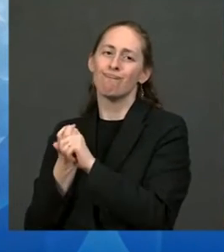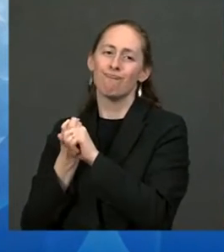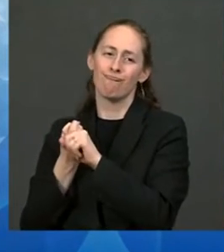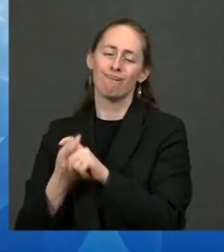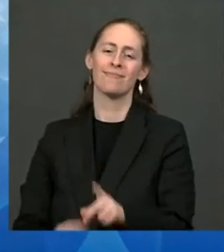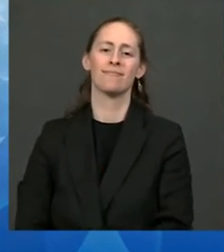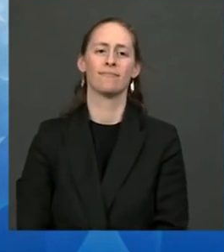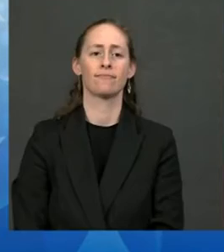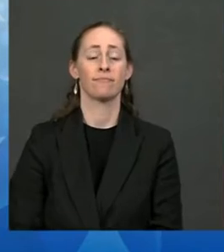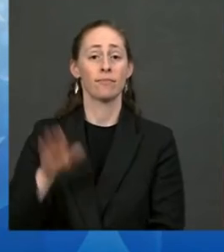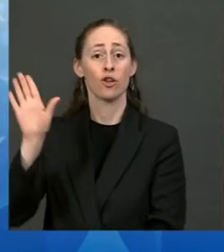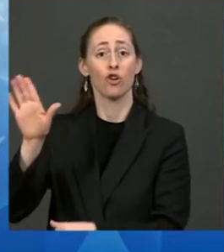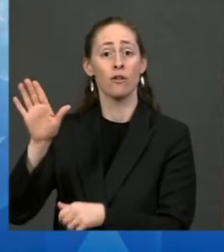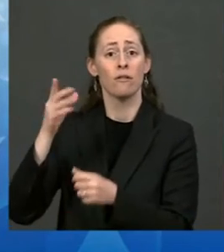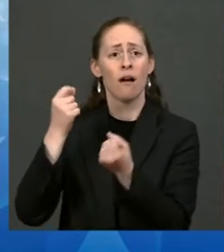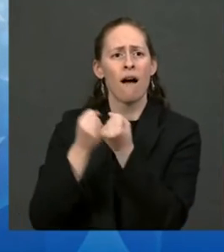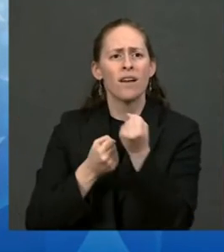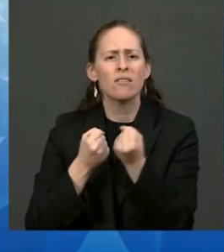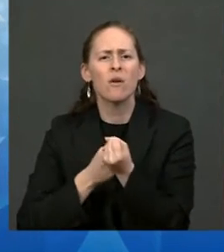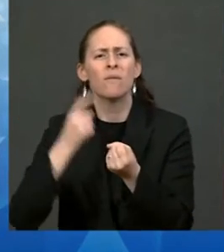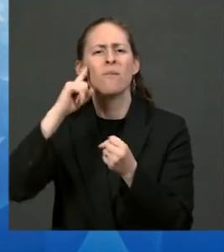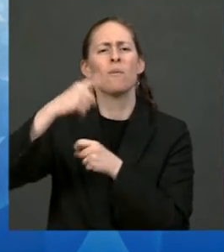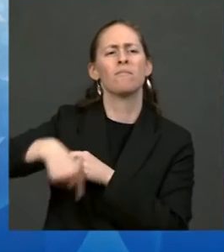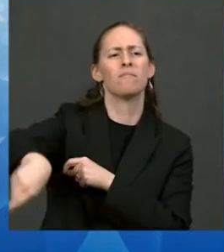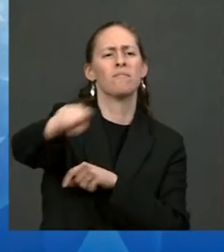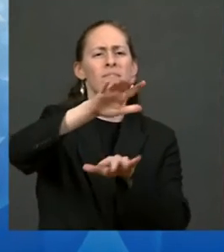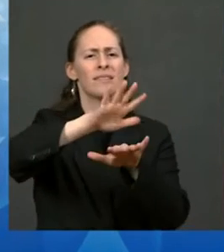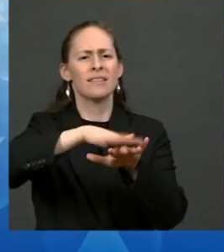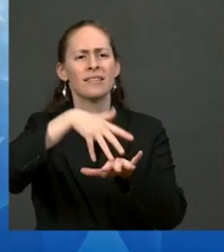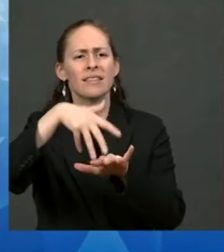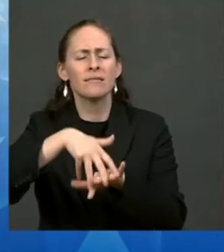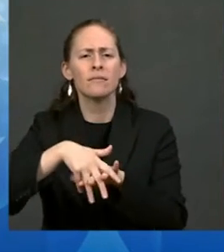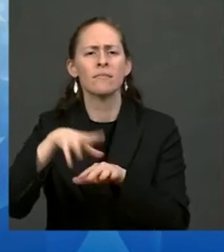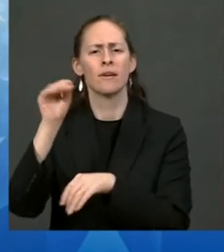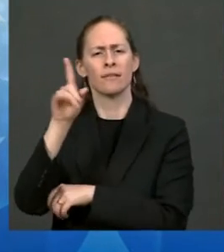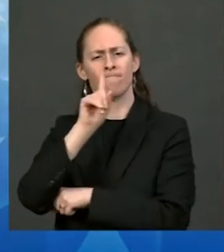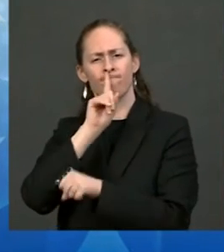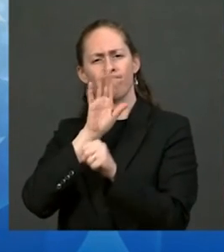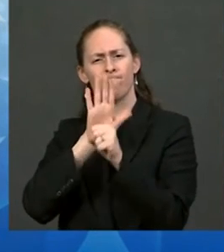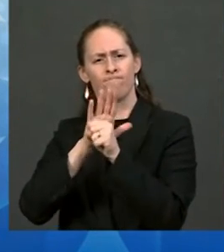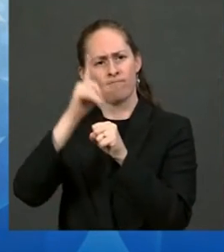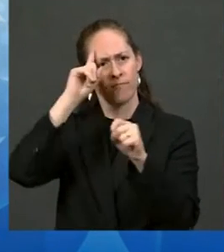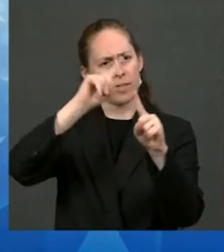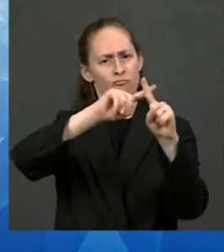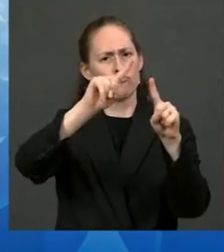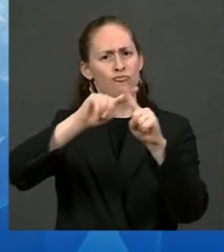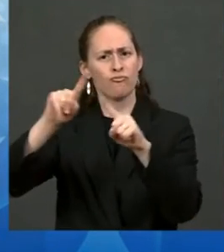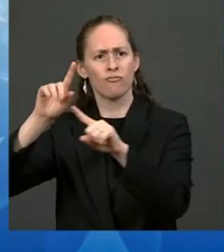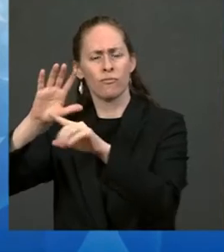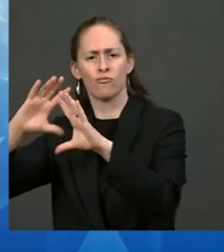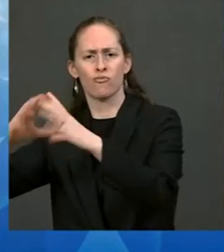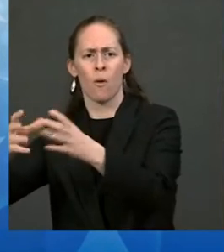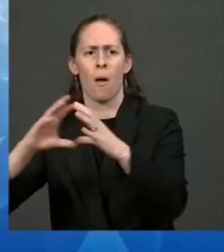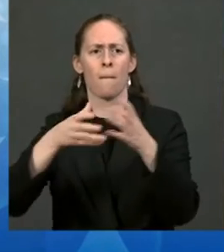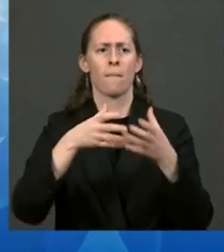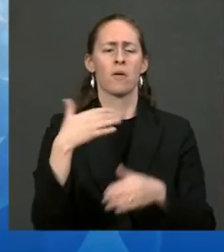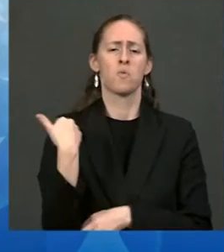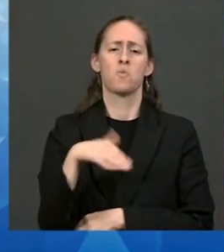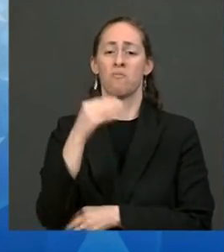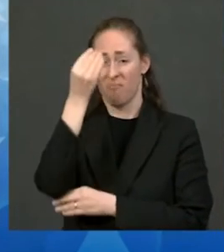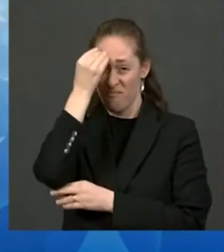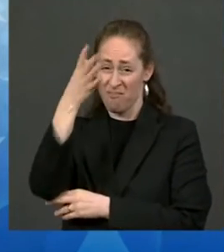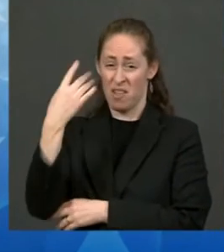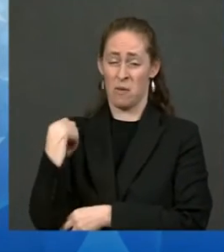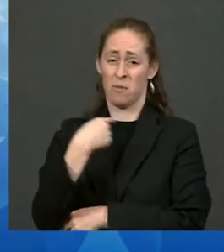and your commitment to your tribe are an incredible asset to our country, and I am inspired by your leadership. Thank you